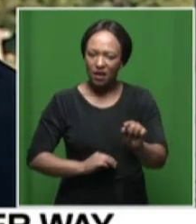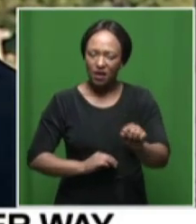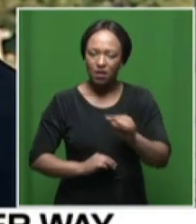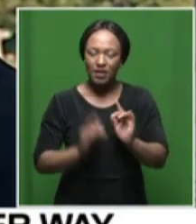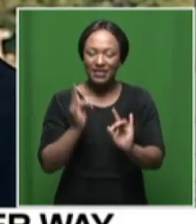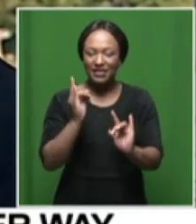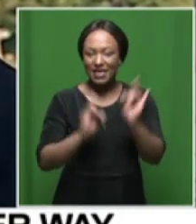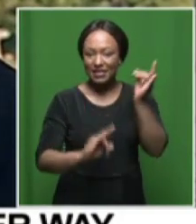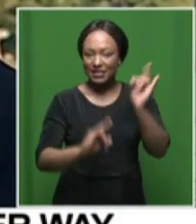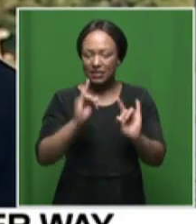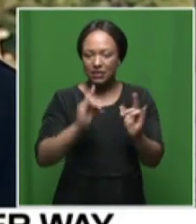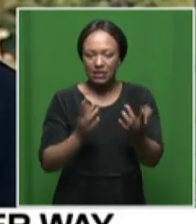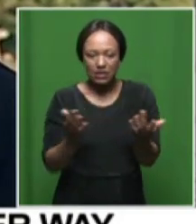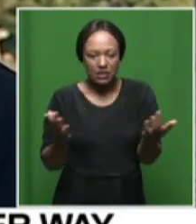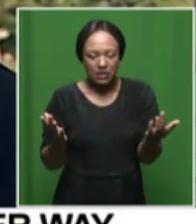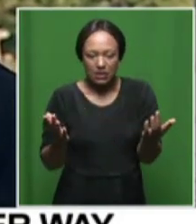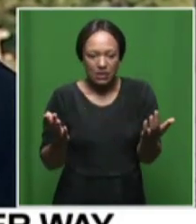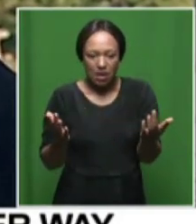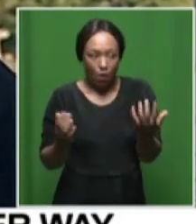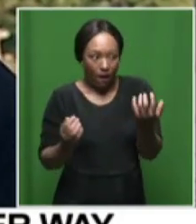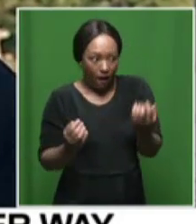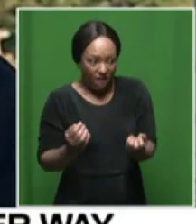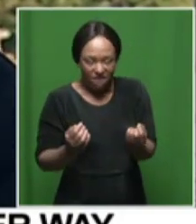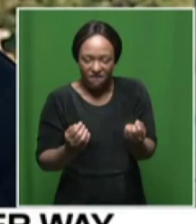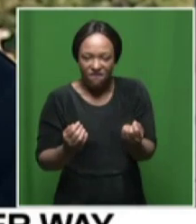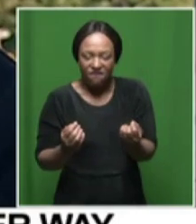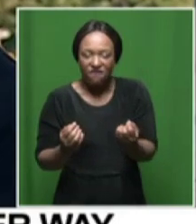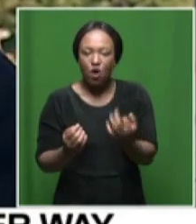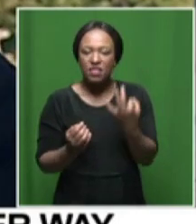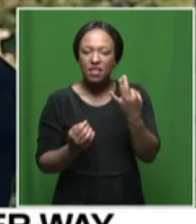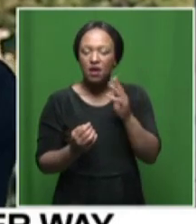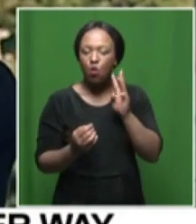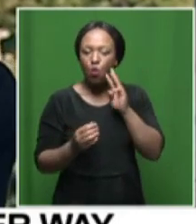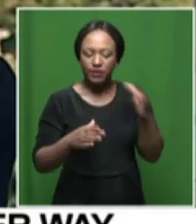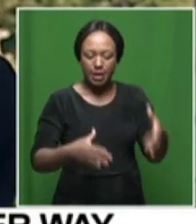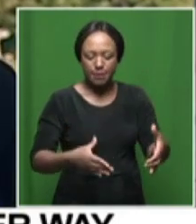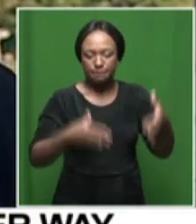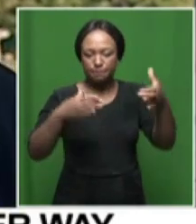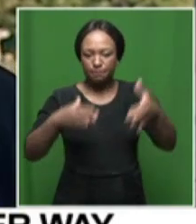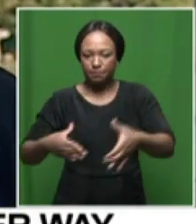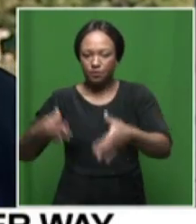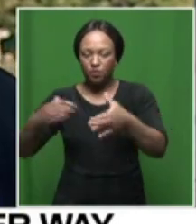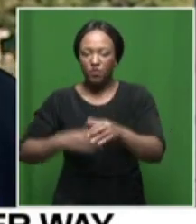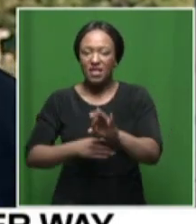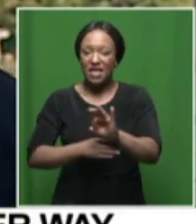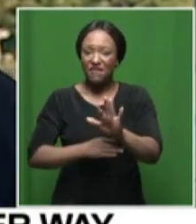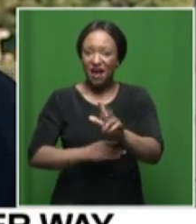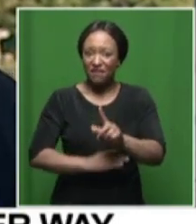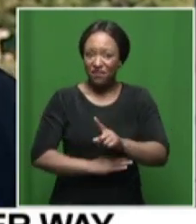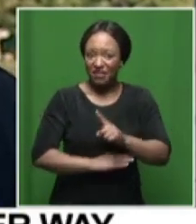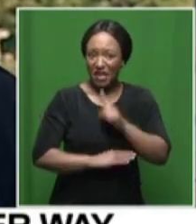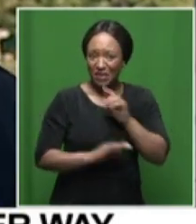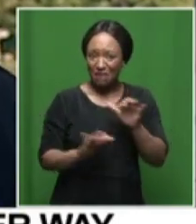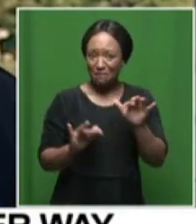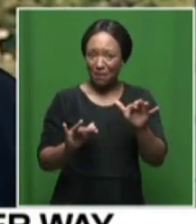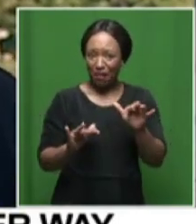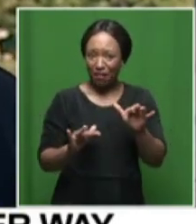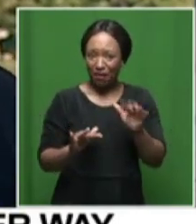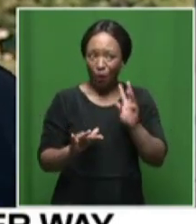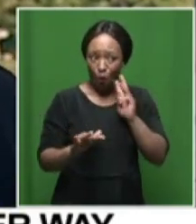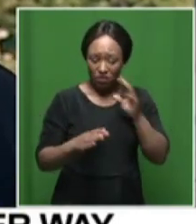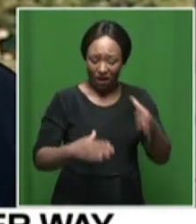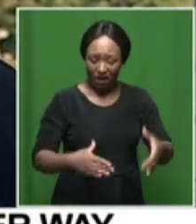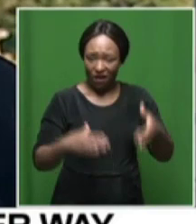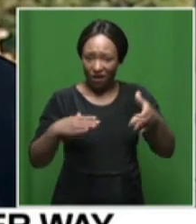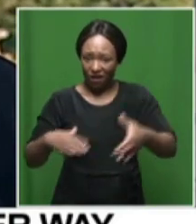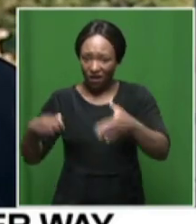a capacity really to stretch more than what it have three water tankers for 35 000 a population is bit a a small but